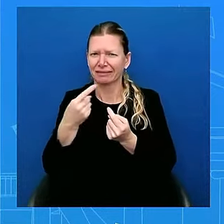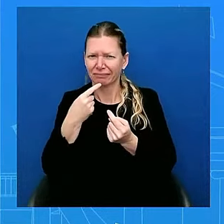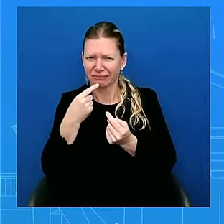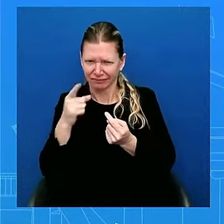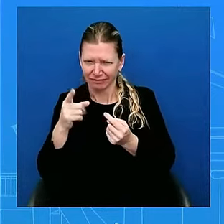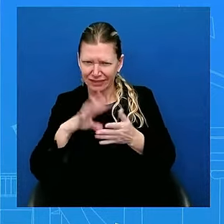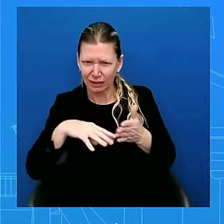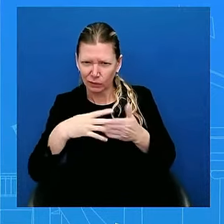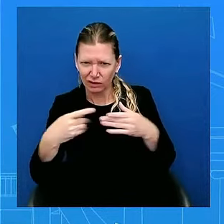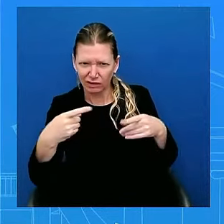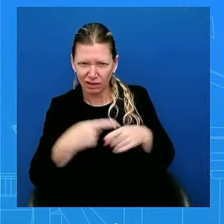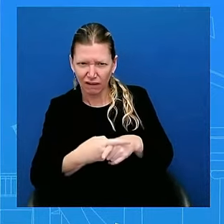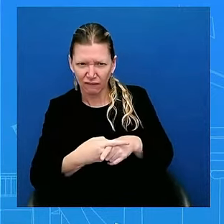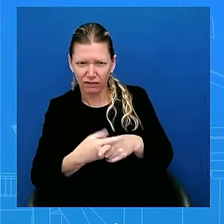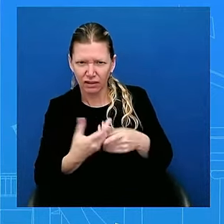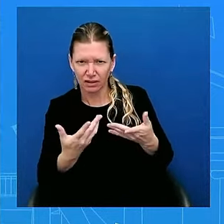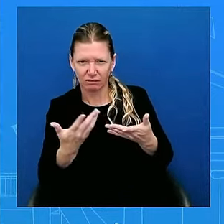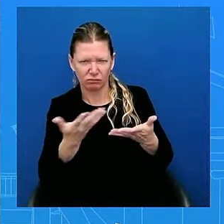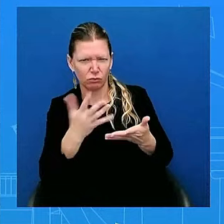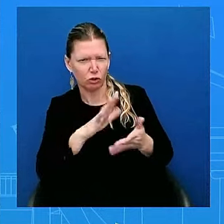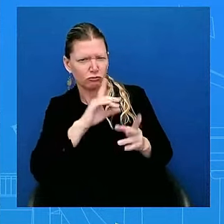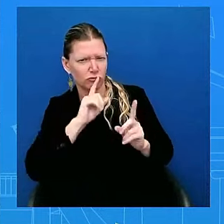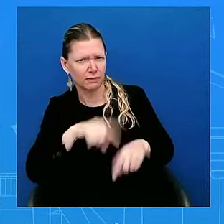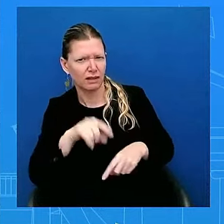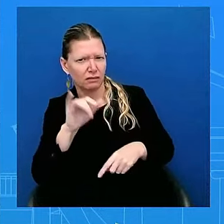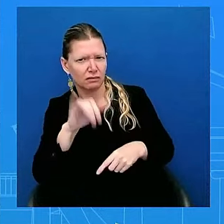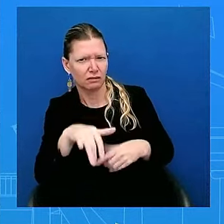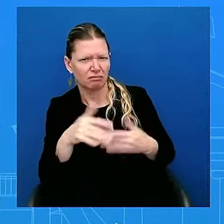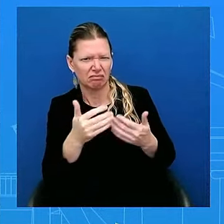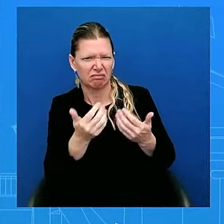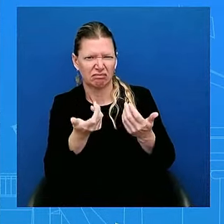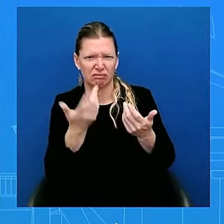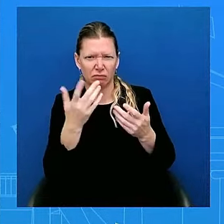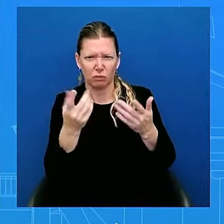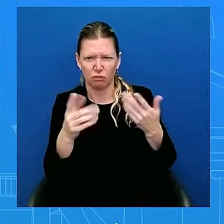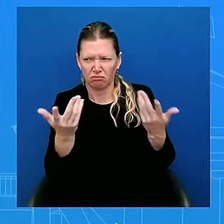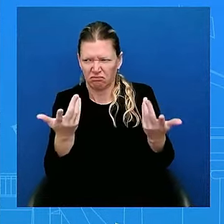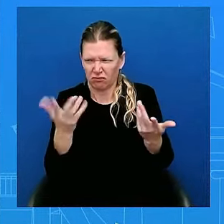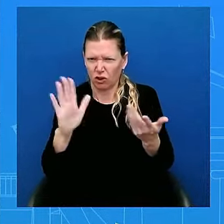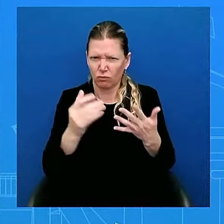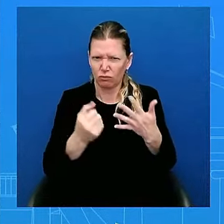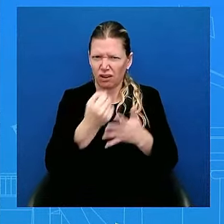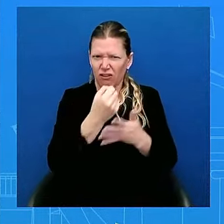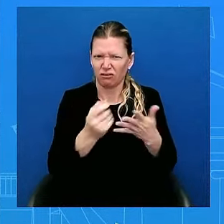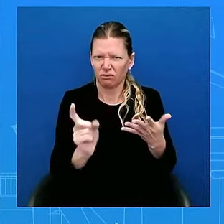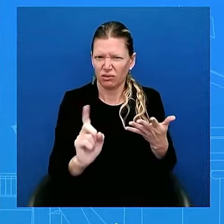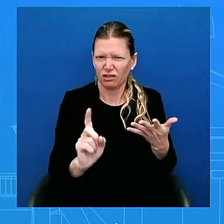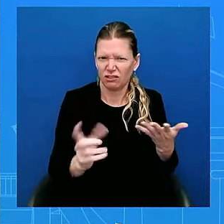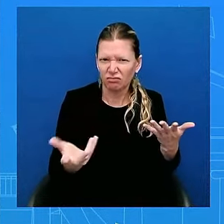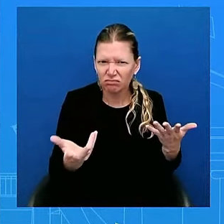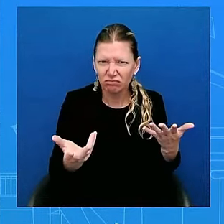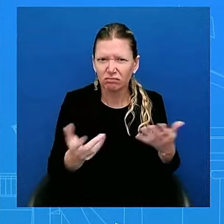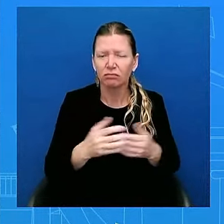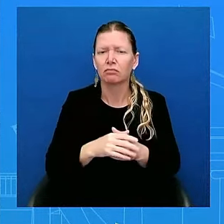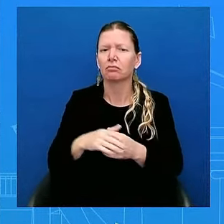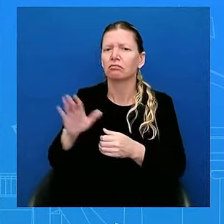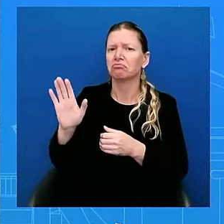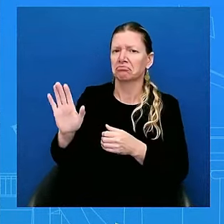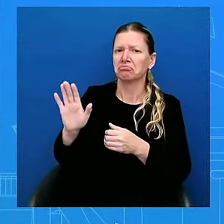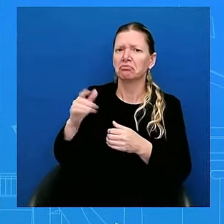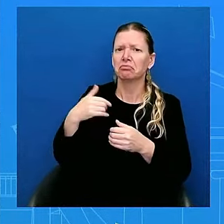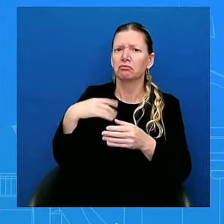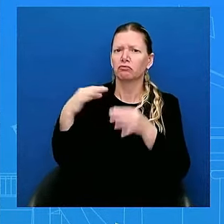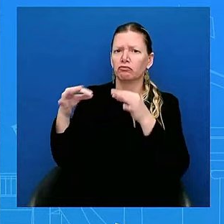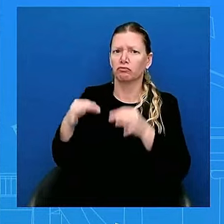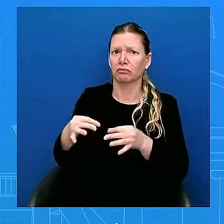the administration's priorities, that she was not there? So let me just first say that the Vice President has been unwavering in her commitment to